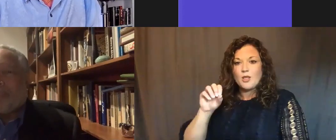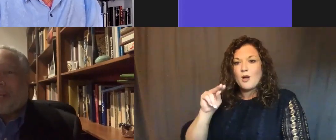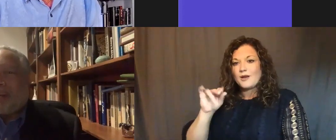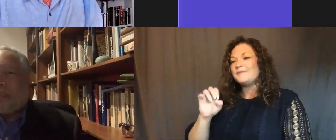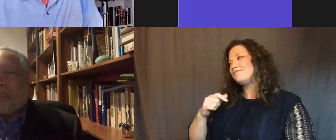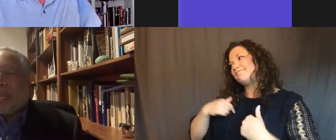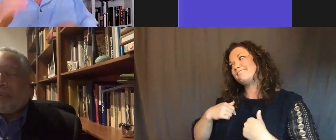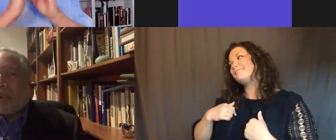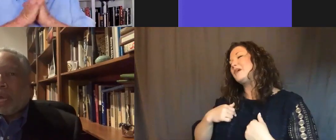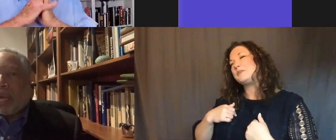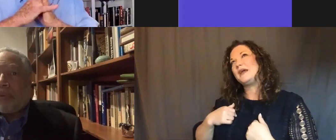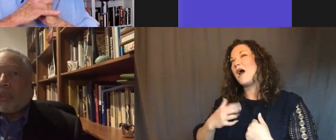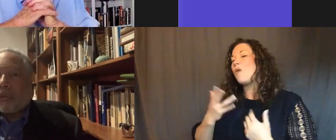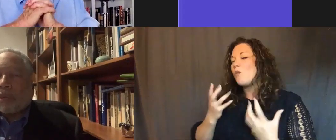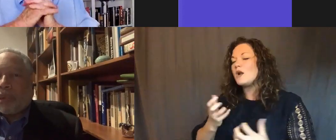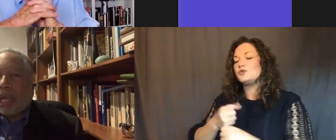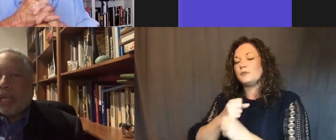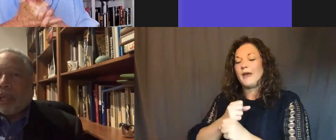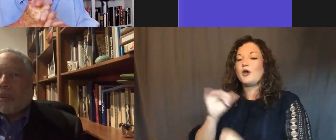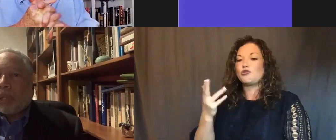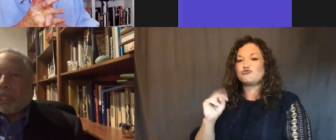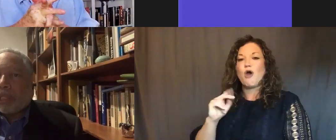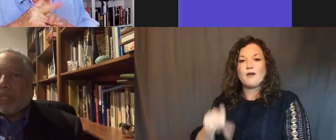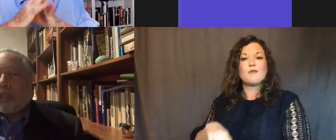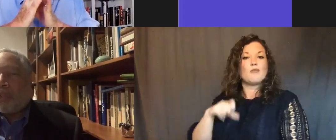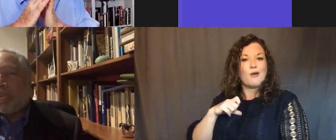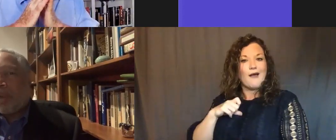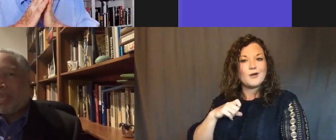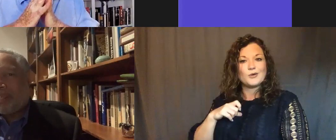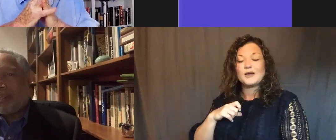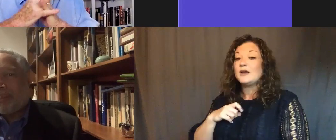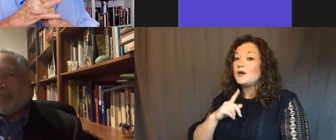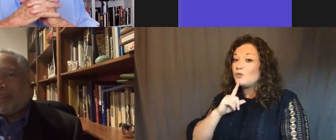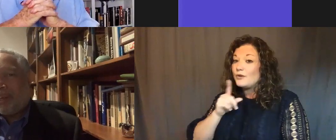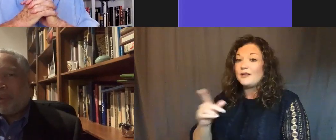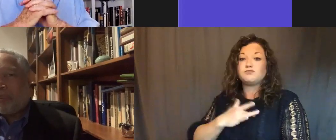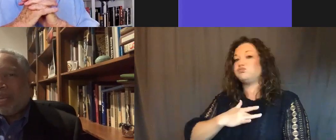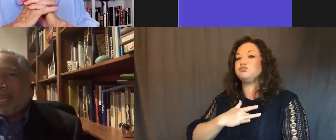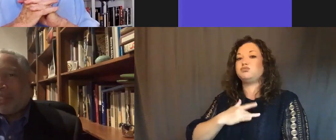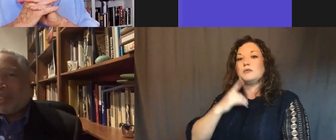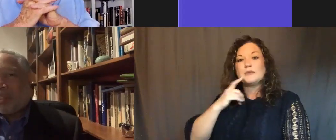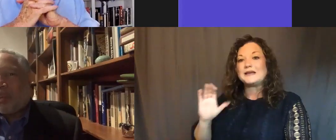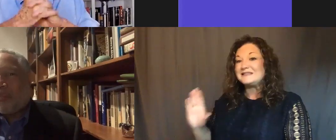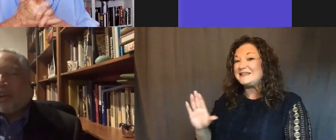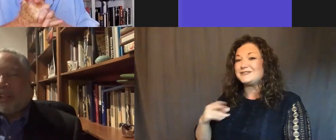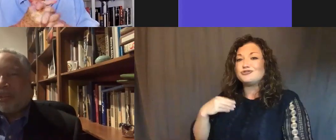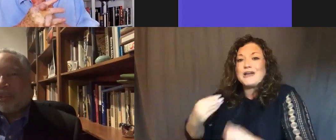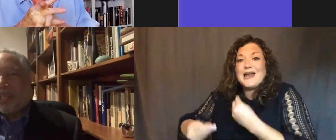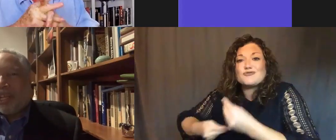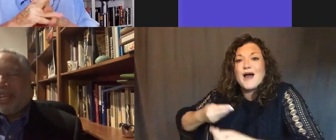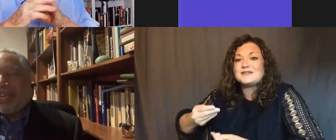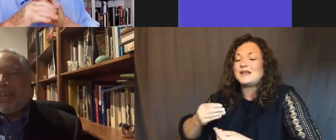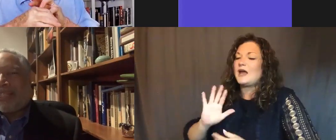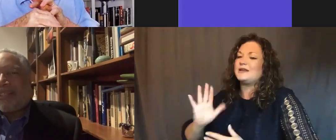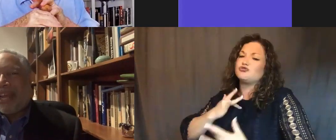proud. And what I was struck by was his generosity and his concern for others.